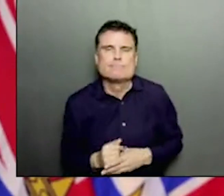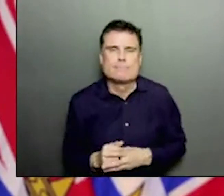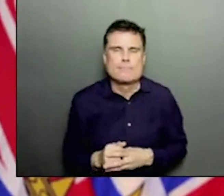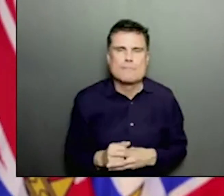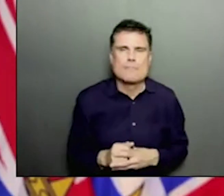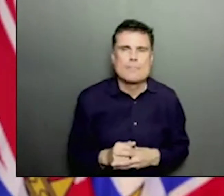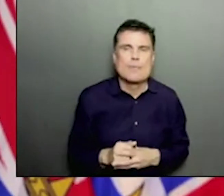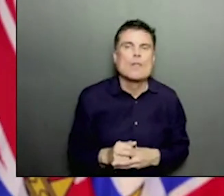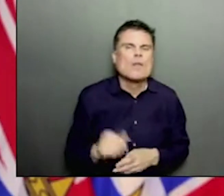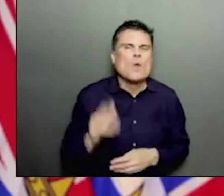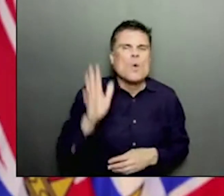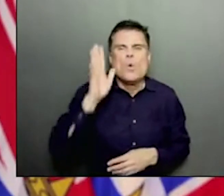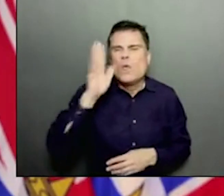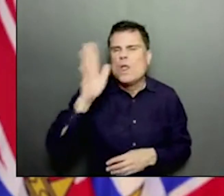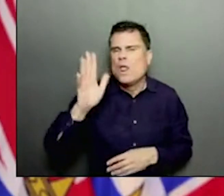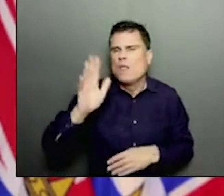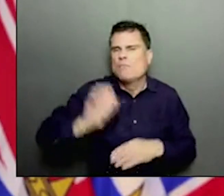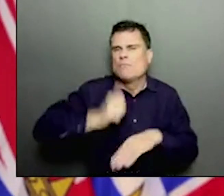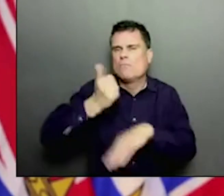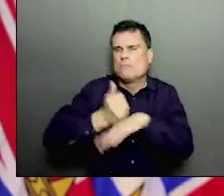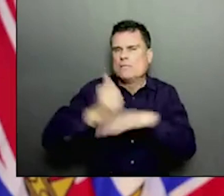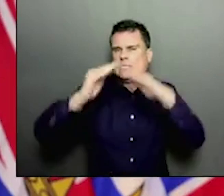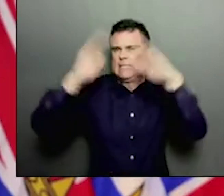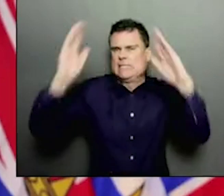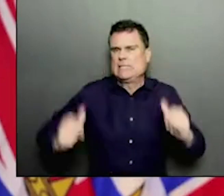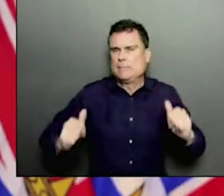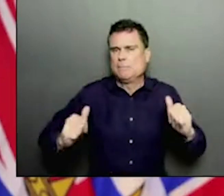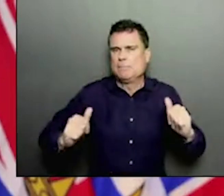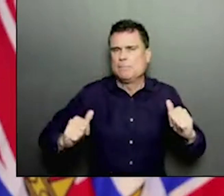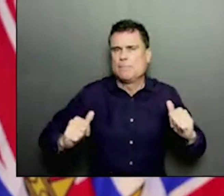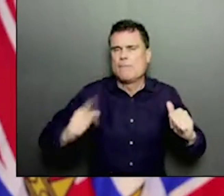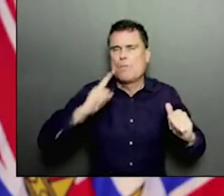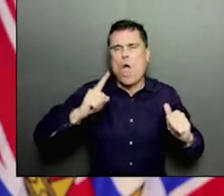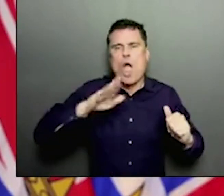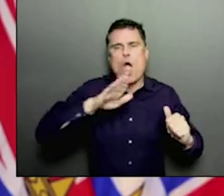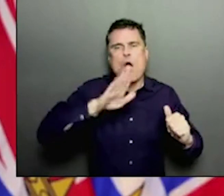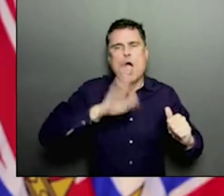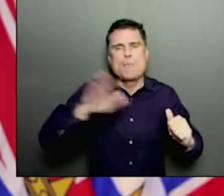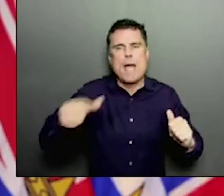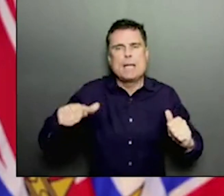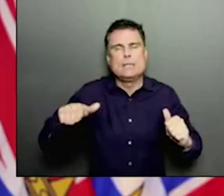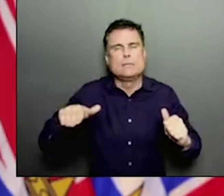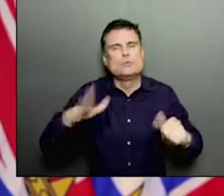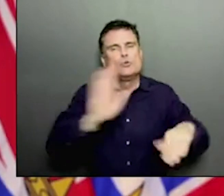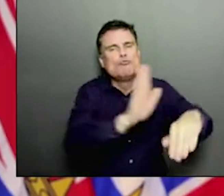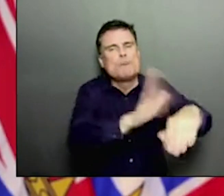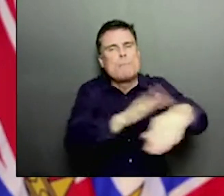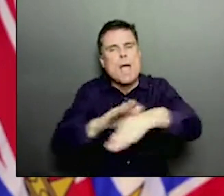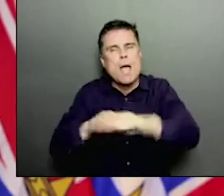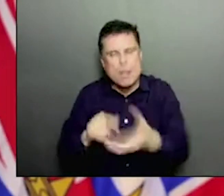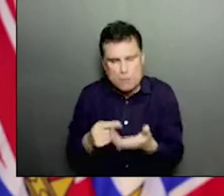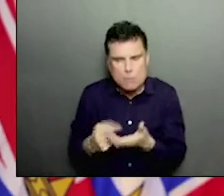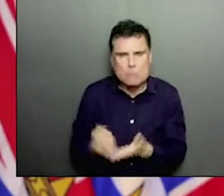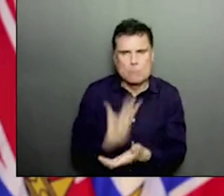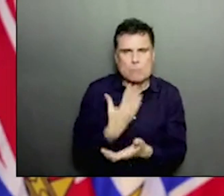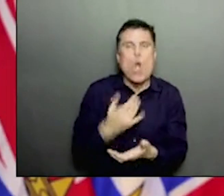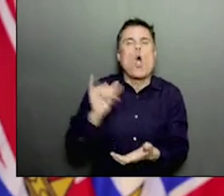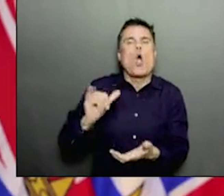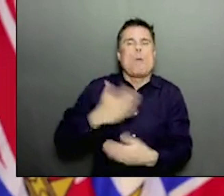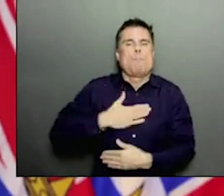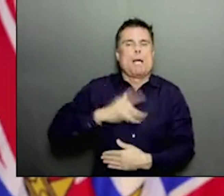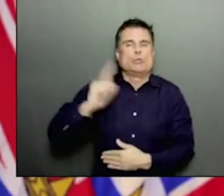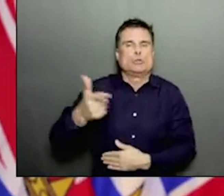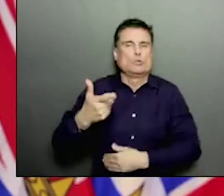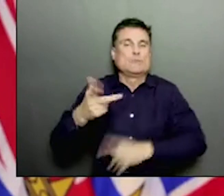systems and we do have some in our health authorities that we use for childhood immunizations to bring children back at the time they need their